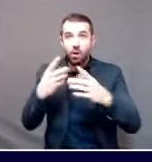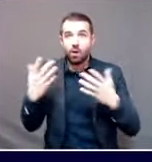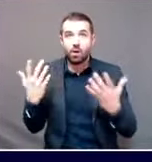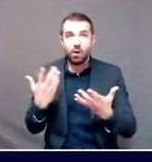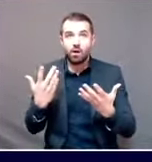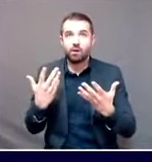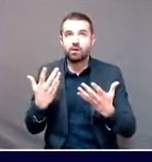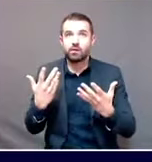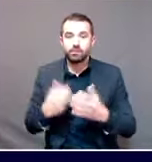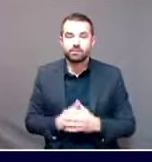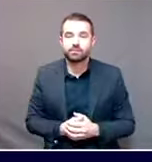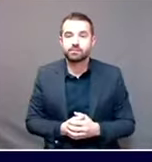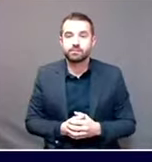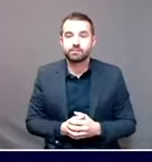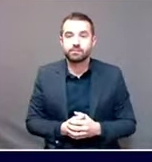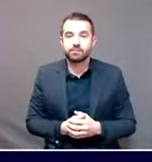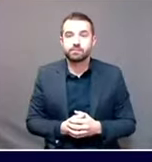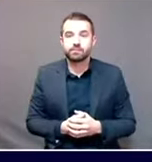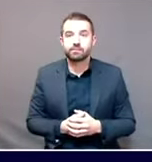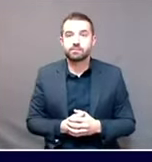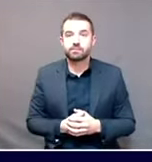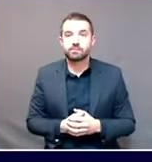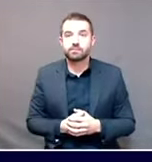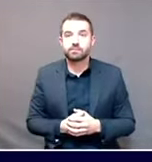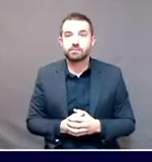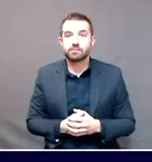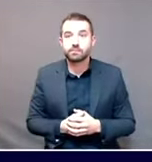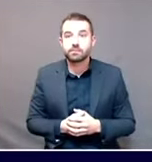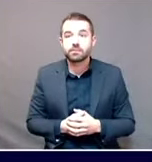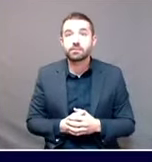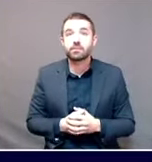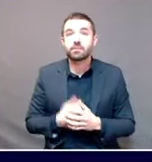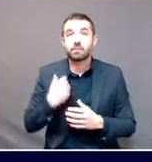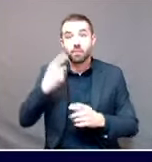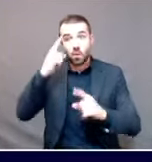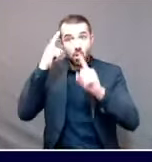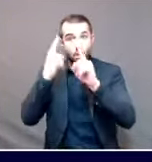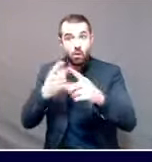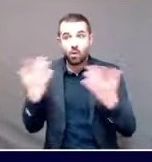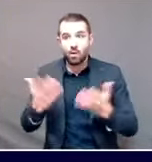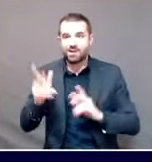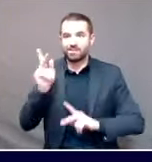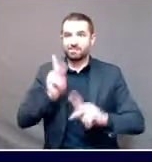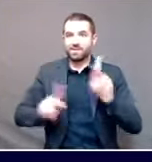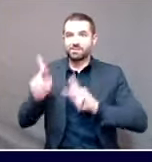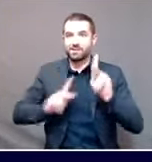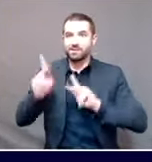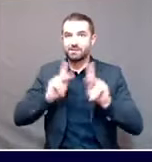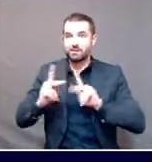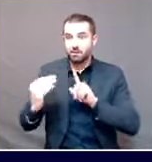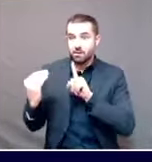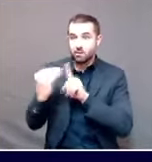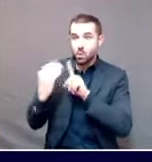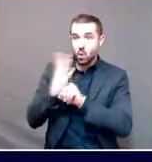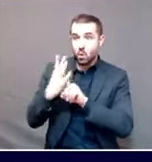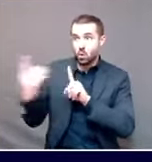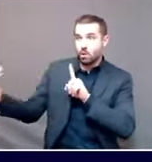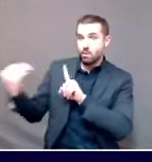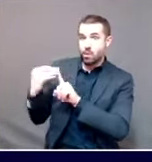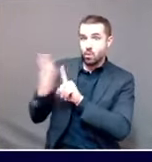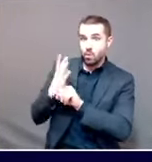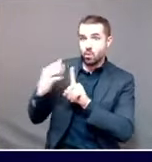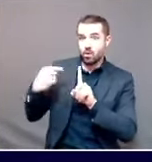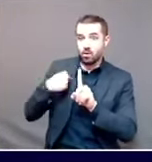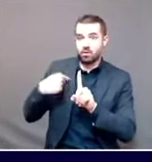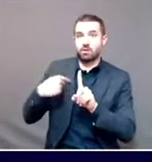resume their regular rhythms of daily life, the better off we'll be. And we believe that moving from the 14